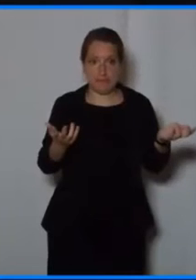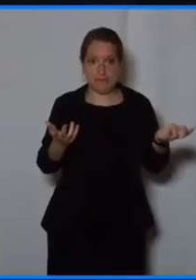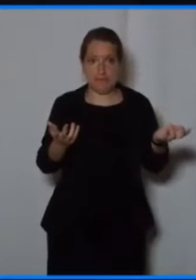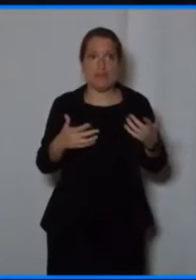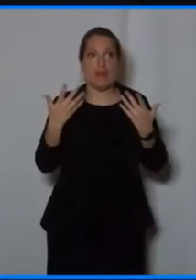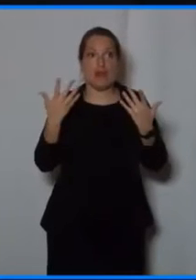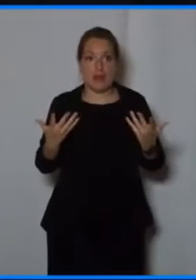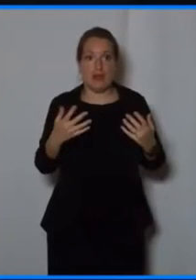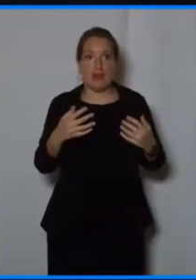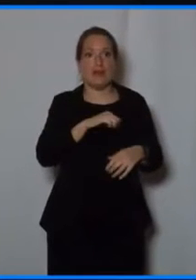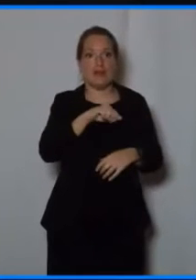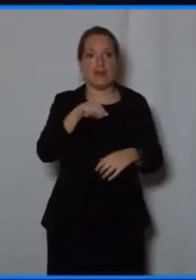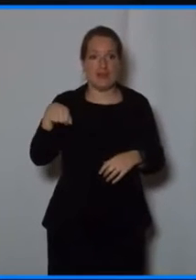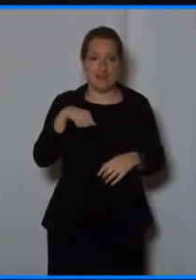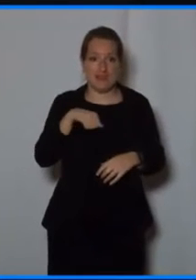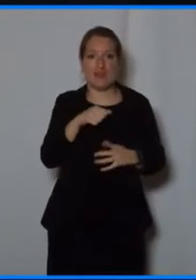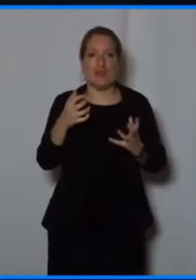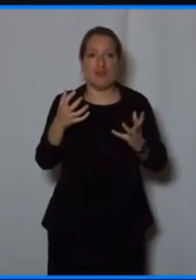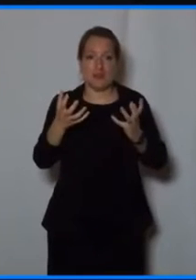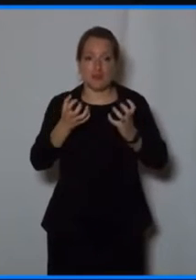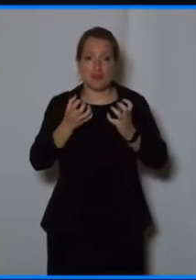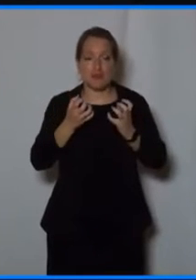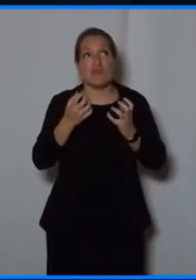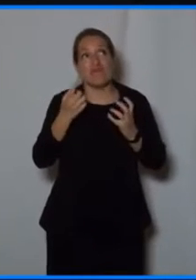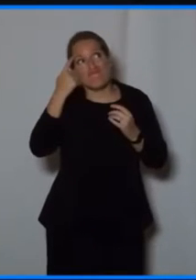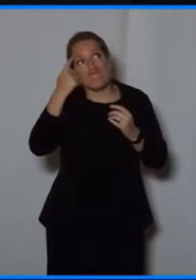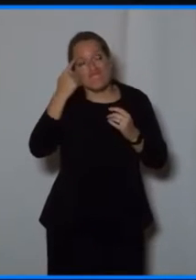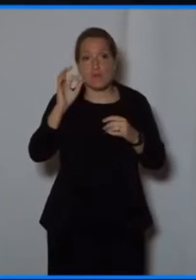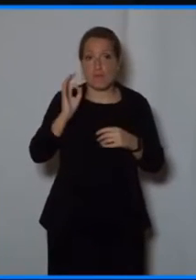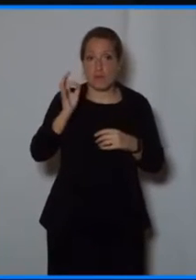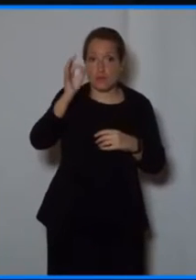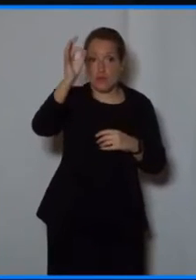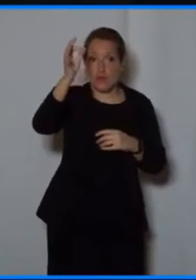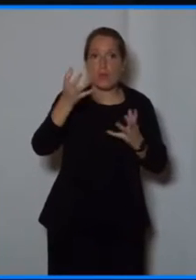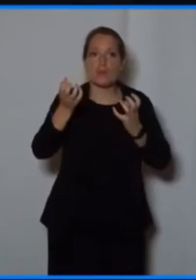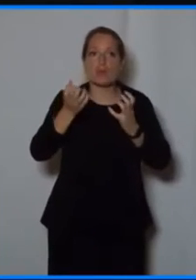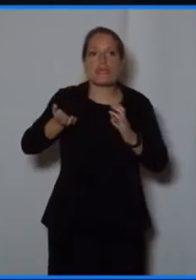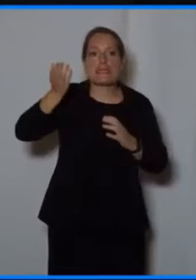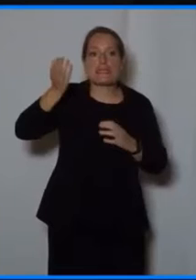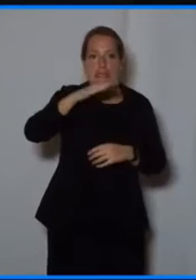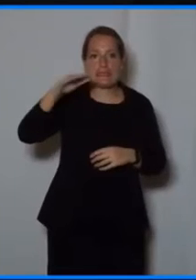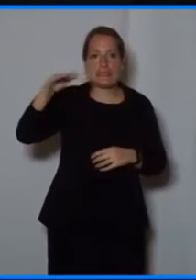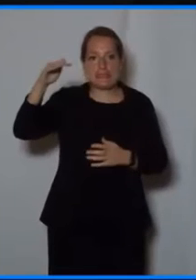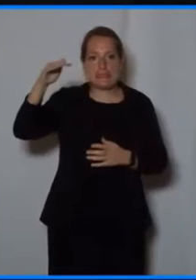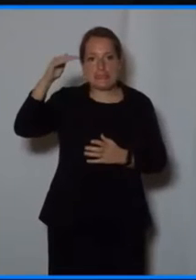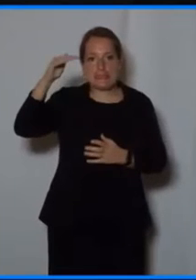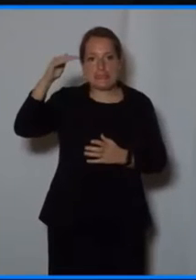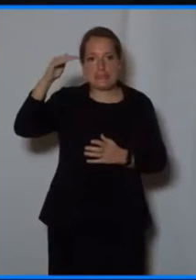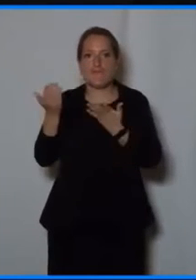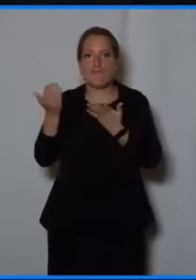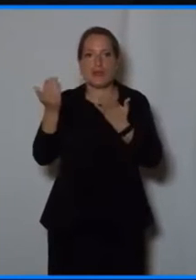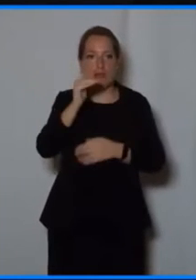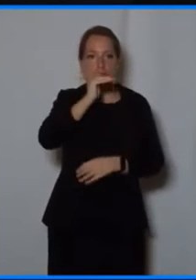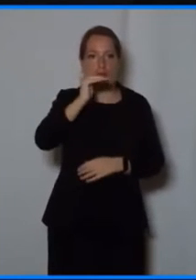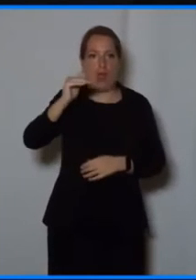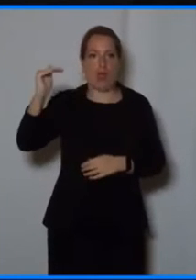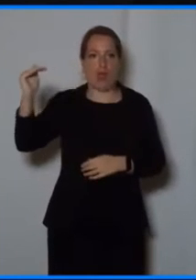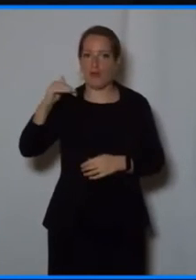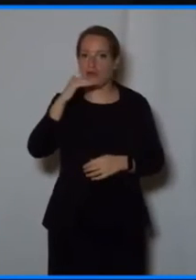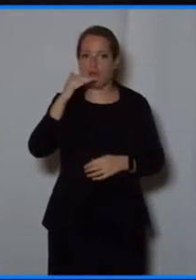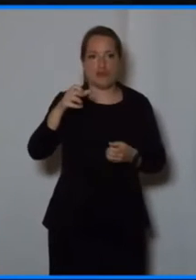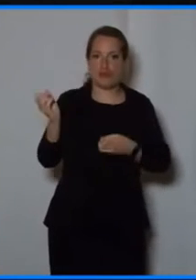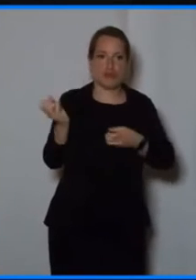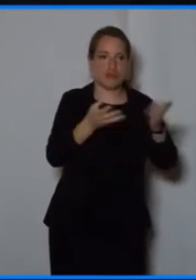care delivered at home rather than in hospitals. But that implies, of course, continuous healthcare link between the home and